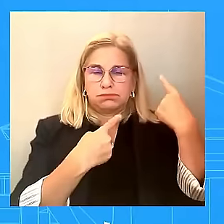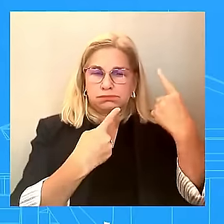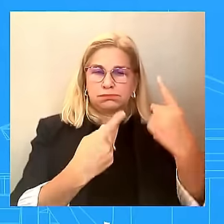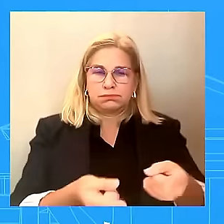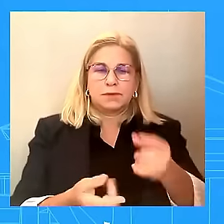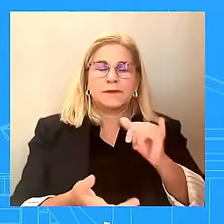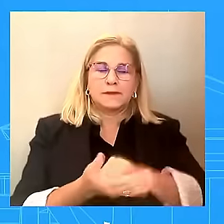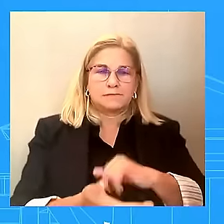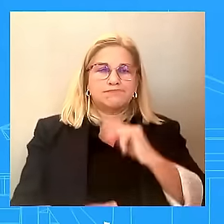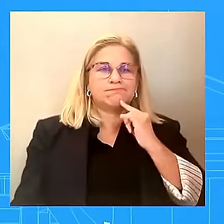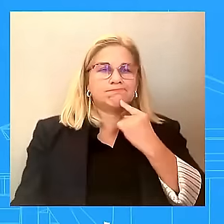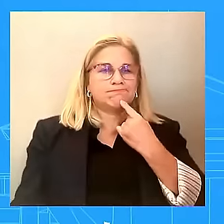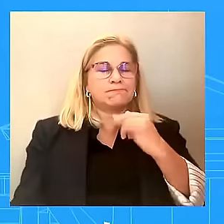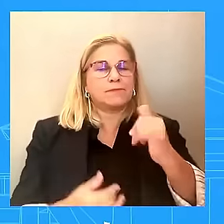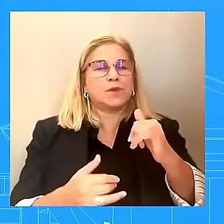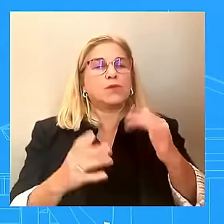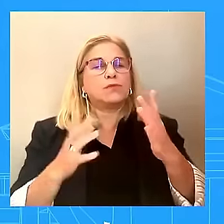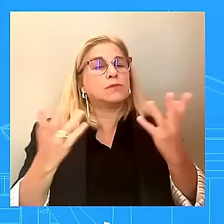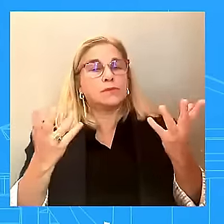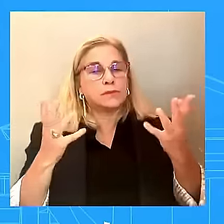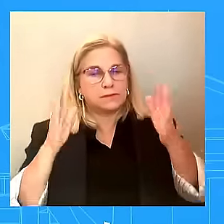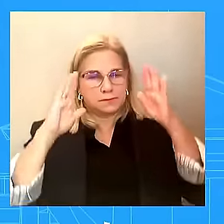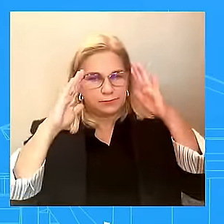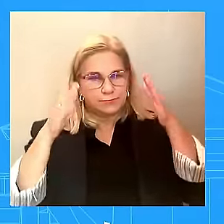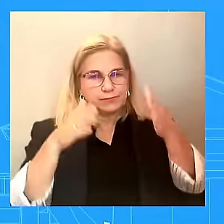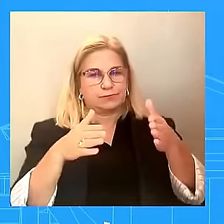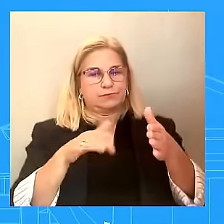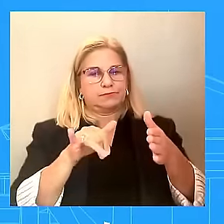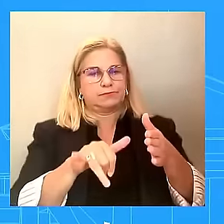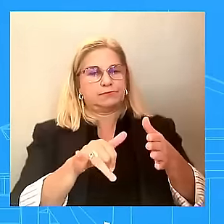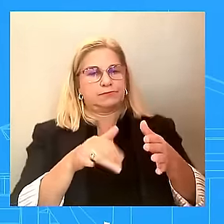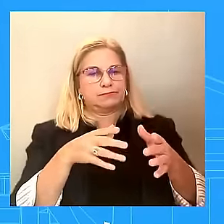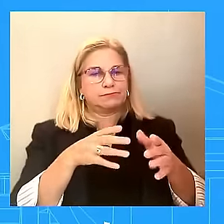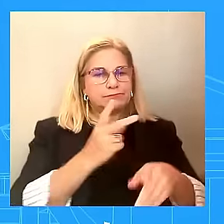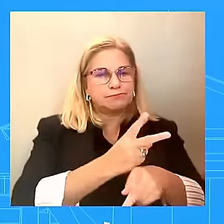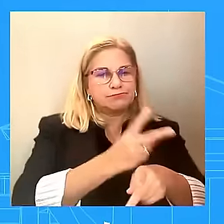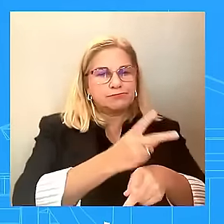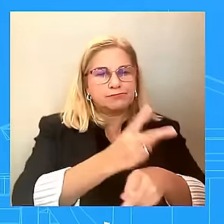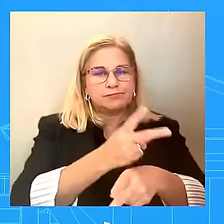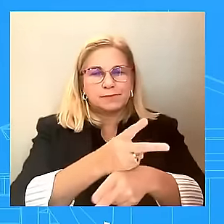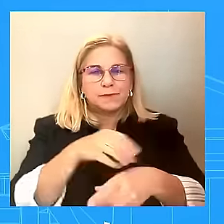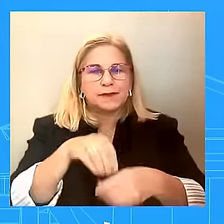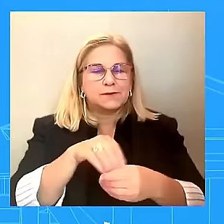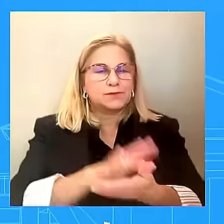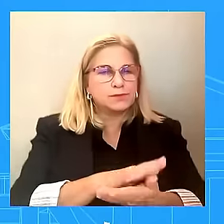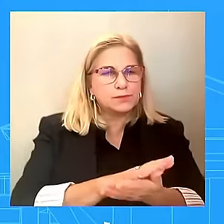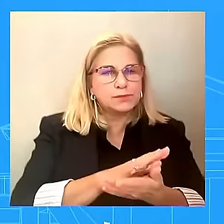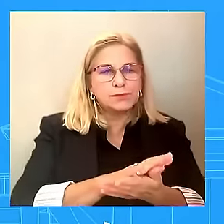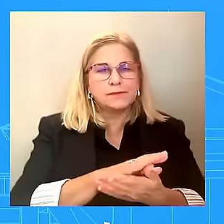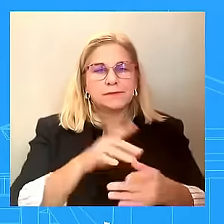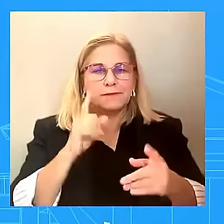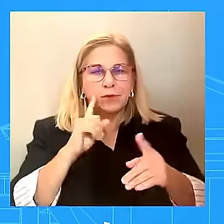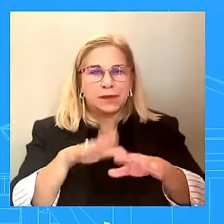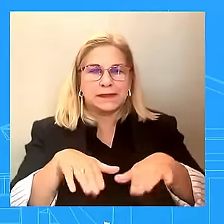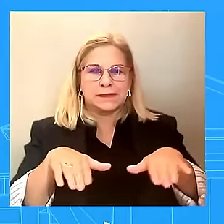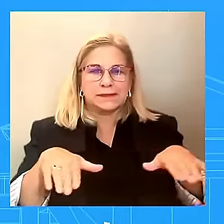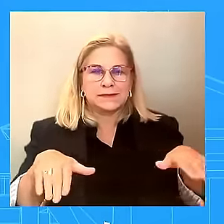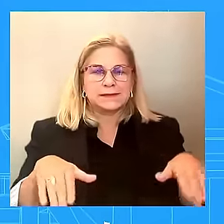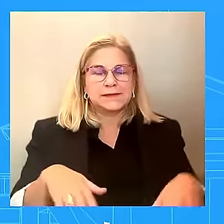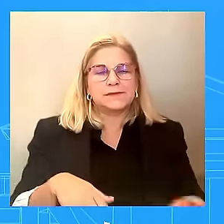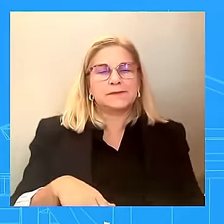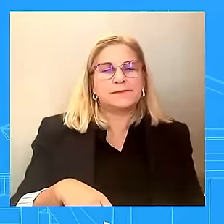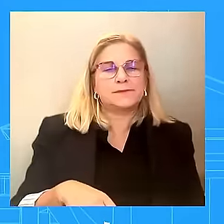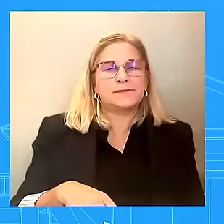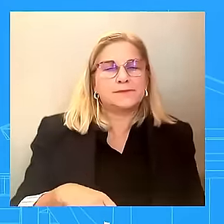We want to see responsible gun ownership. That's what we want to see. I think the question is not about responsible gun ownership,